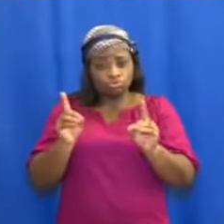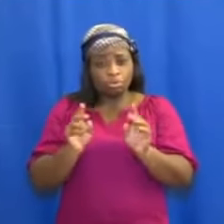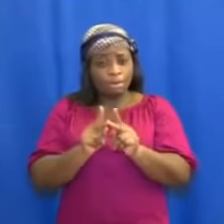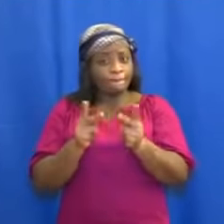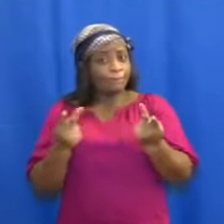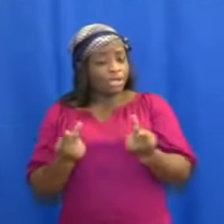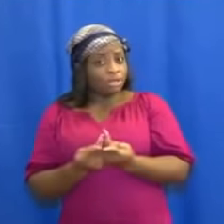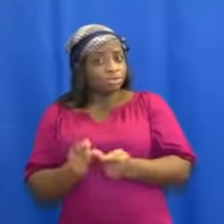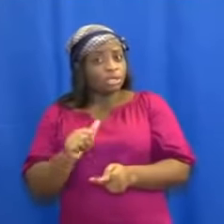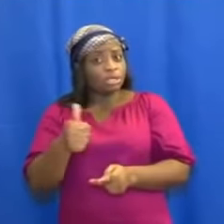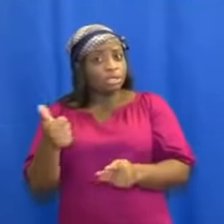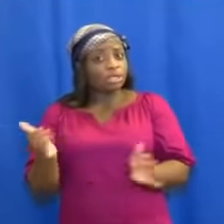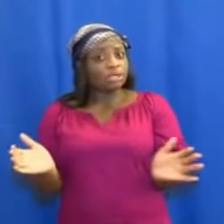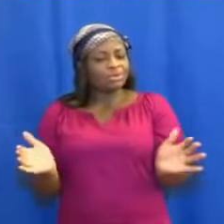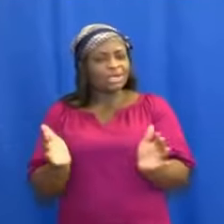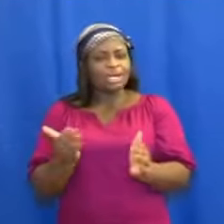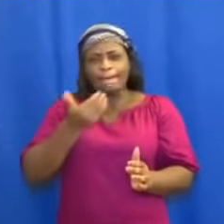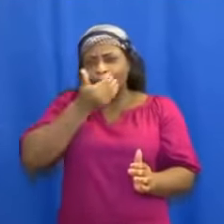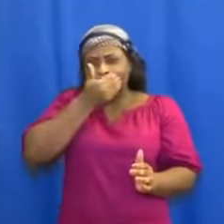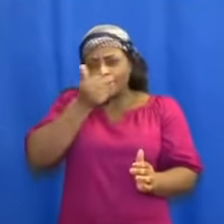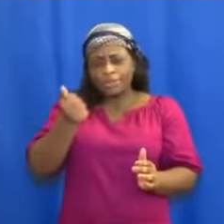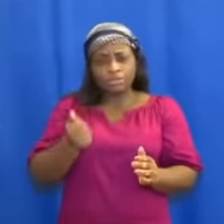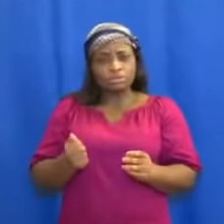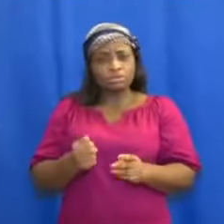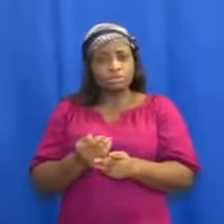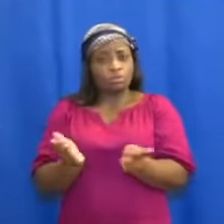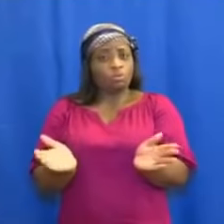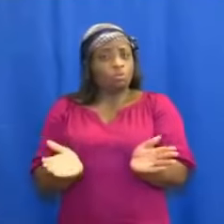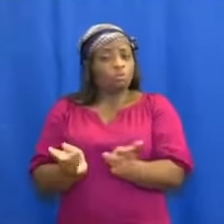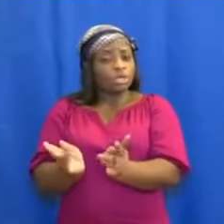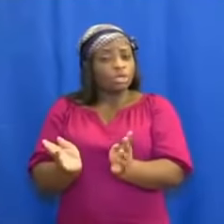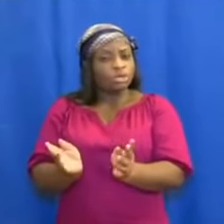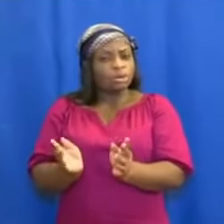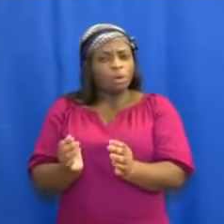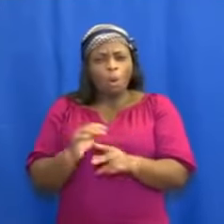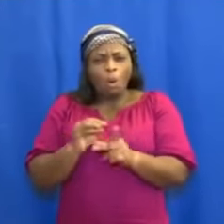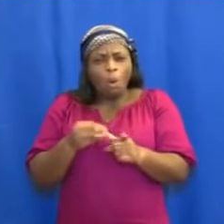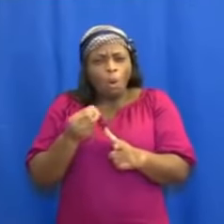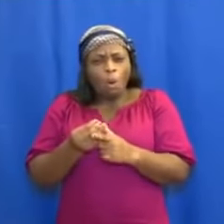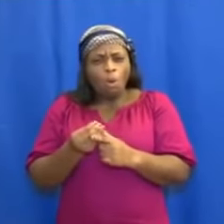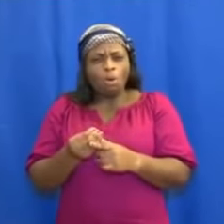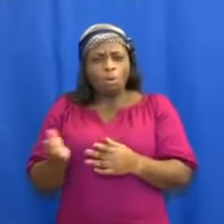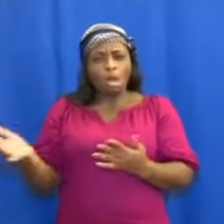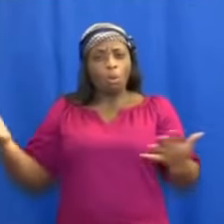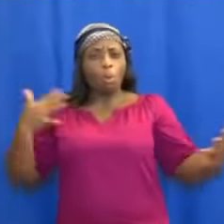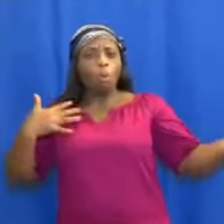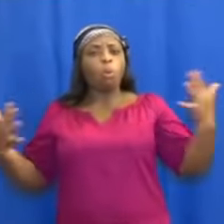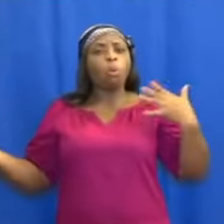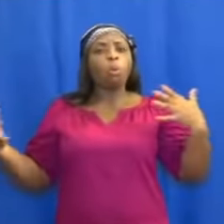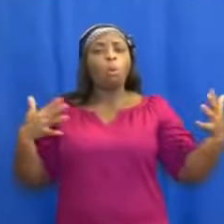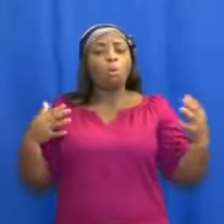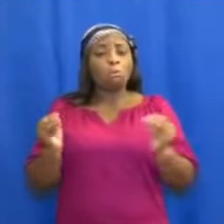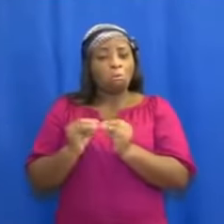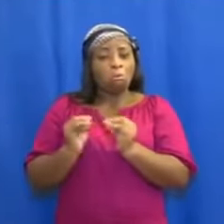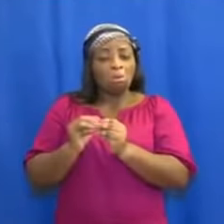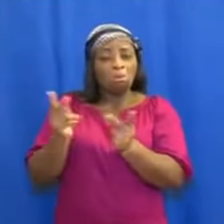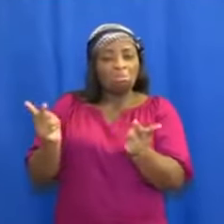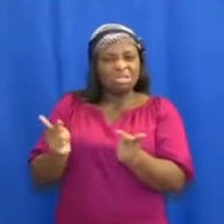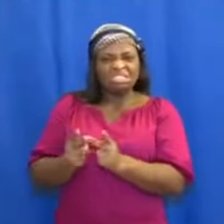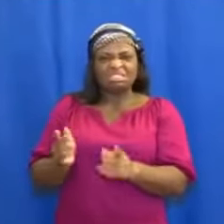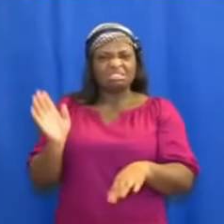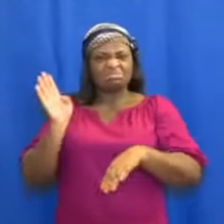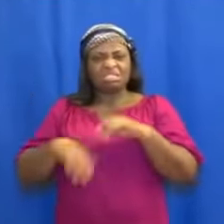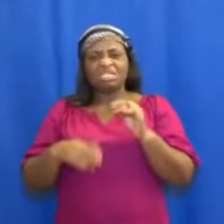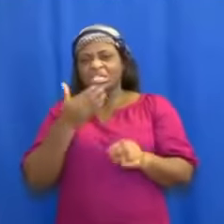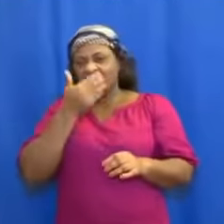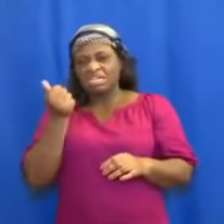are best held safely outdoors or in very well-ventilated halls rather than in closed, air-conditioned